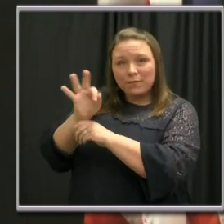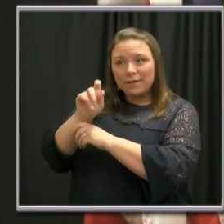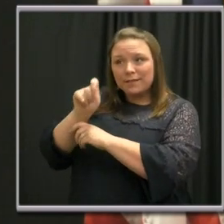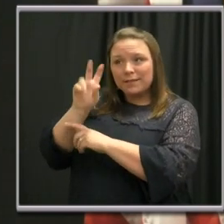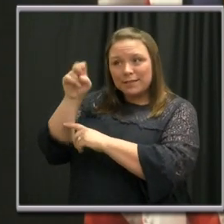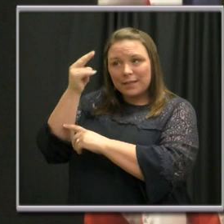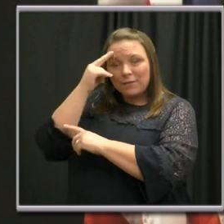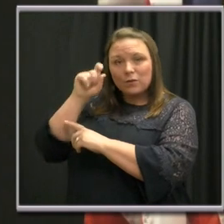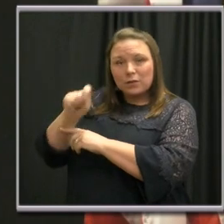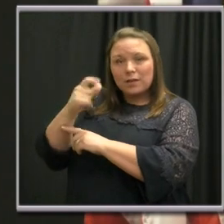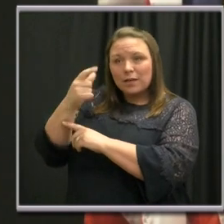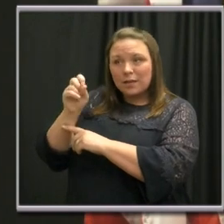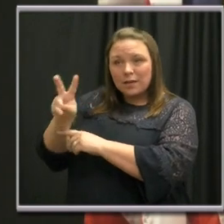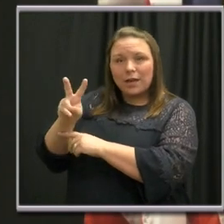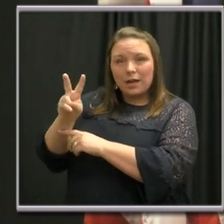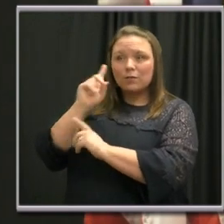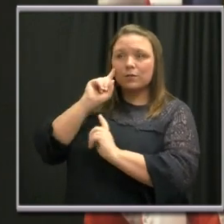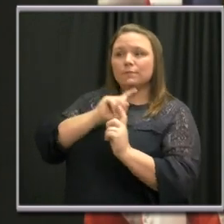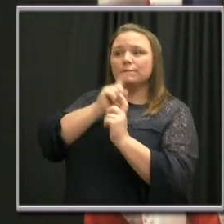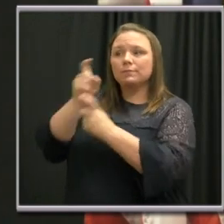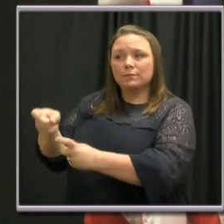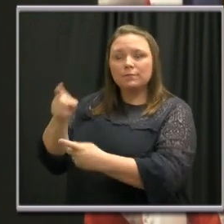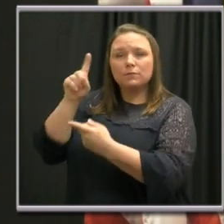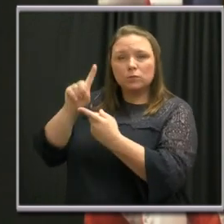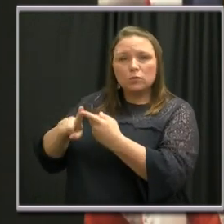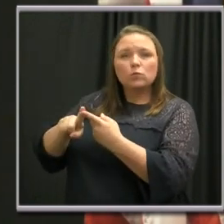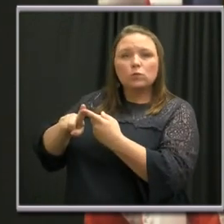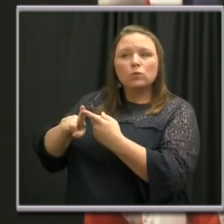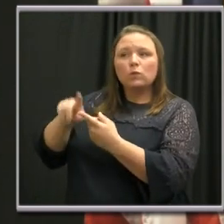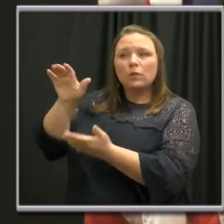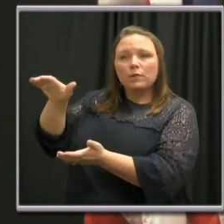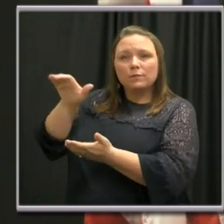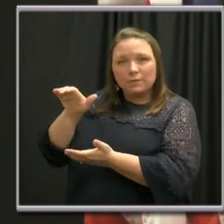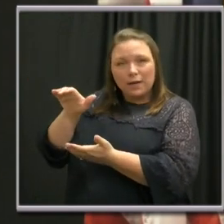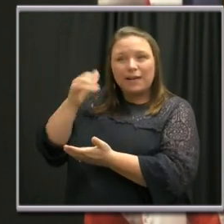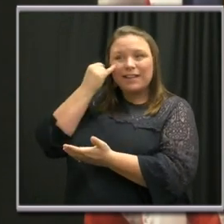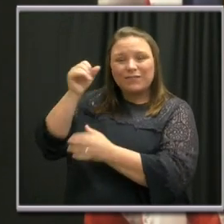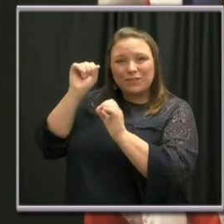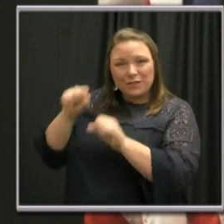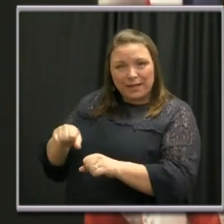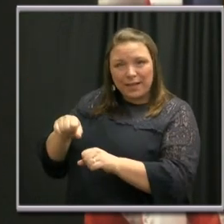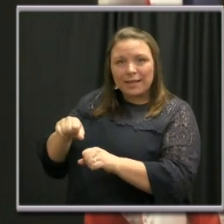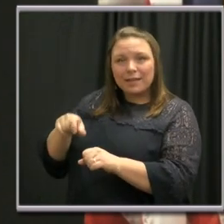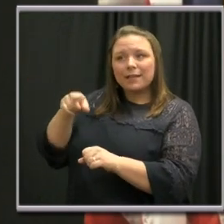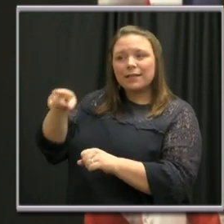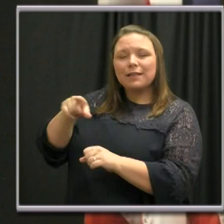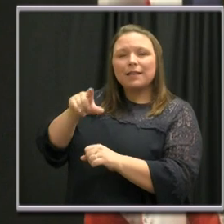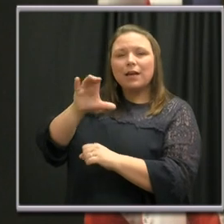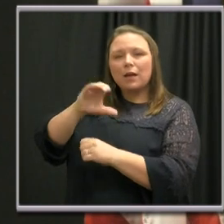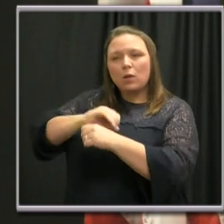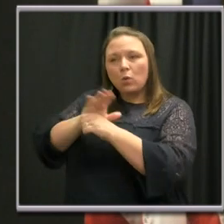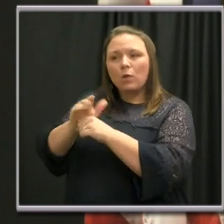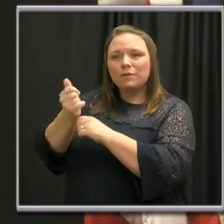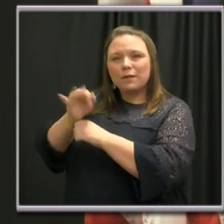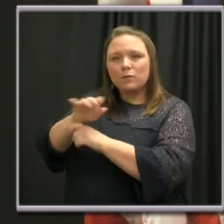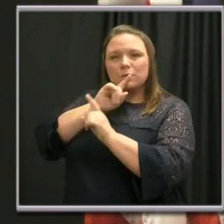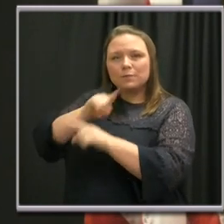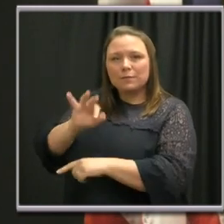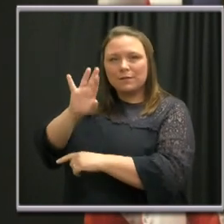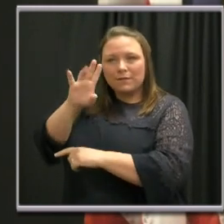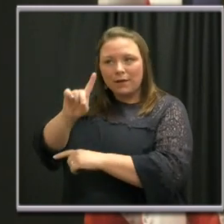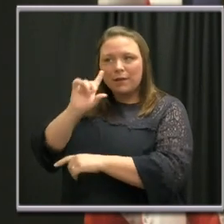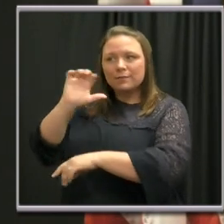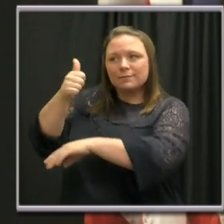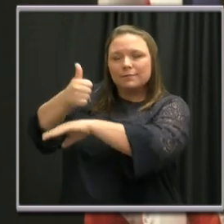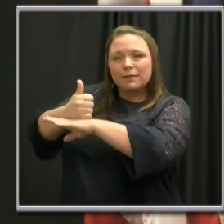.nashville.gov to make a contribution. As you are able to the COVID-19 Response Fund, which has been established